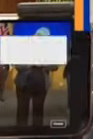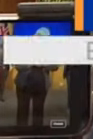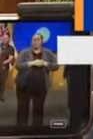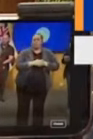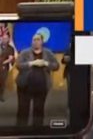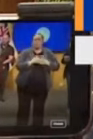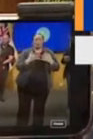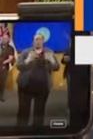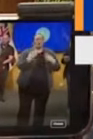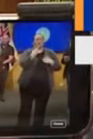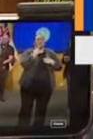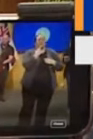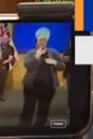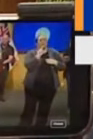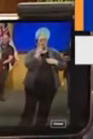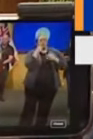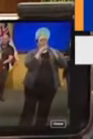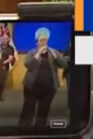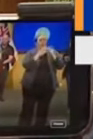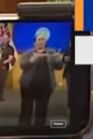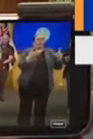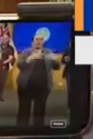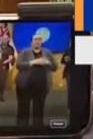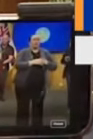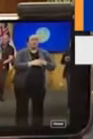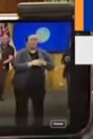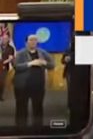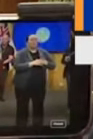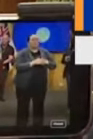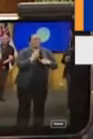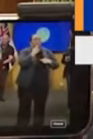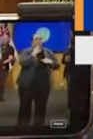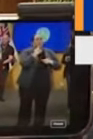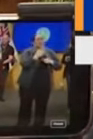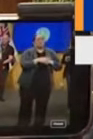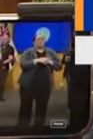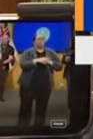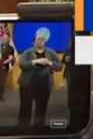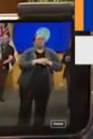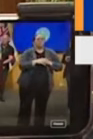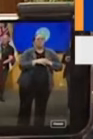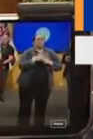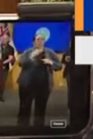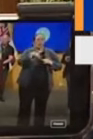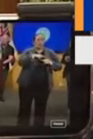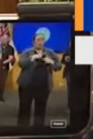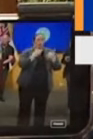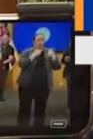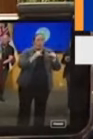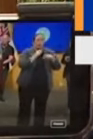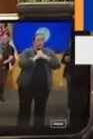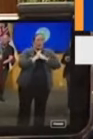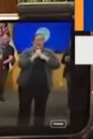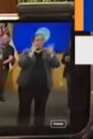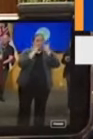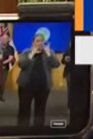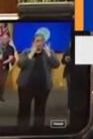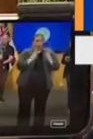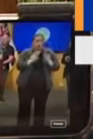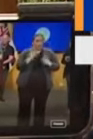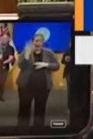I just want to say one other thing while I'm here. Because I think this is worth also repeating or saying. We were trying to get visitors out